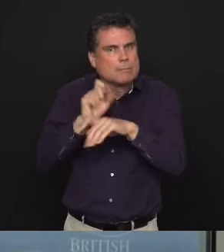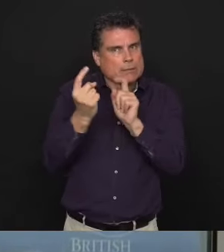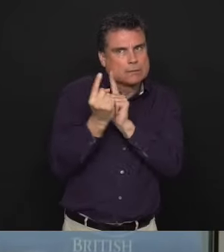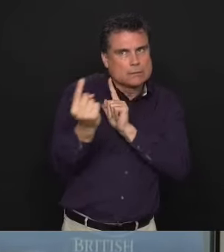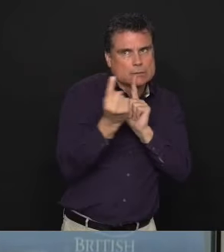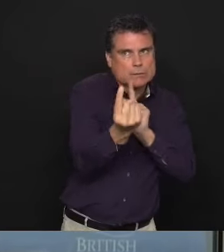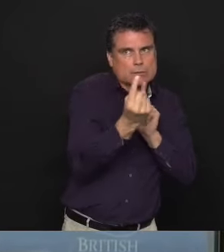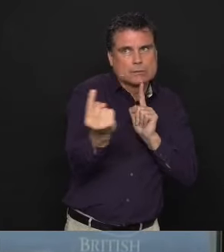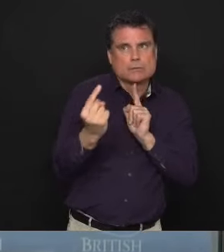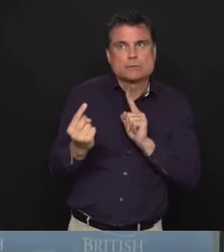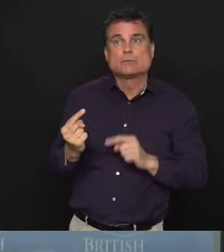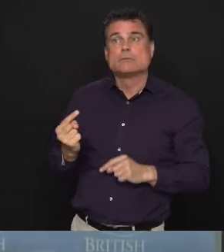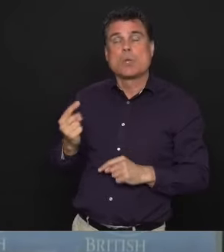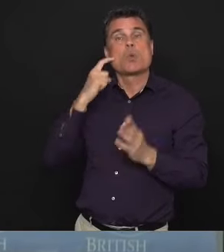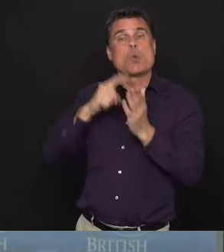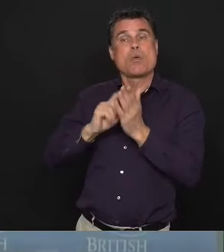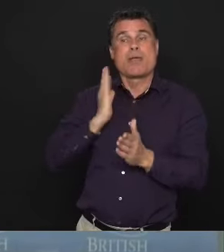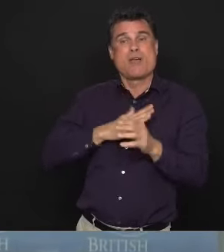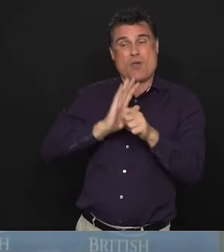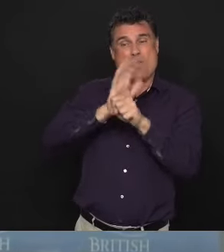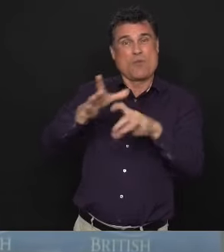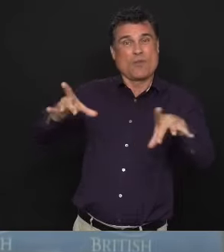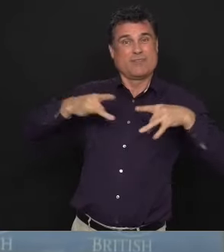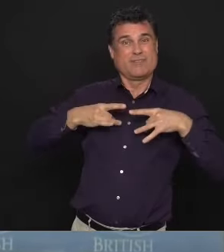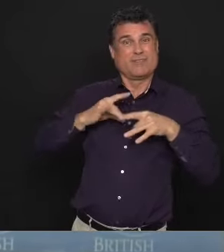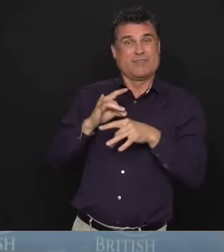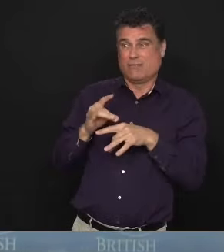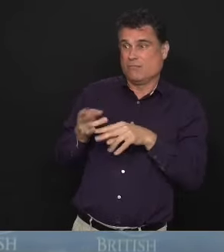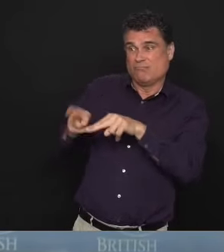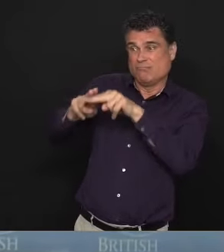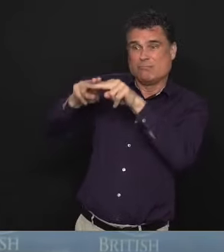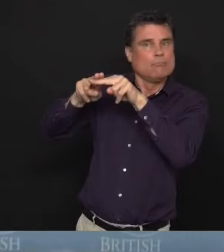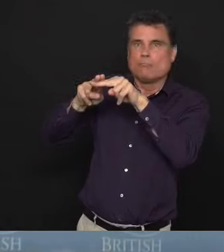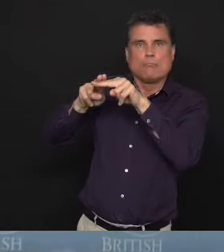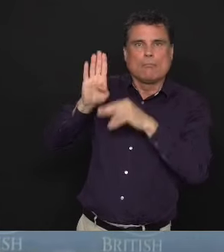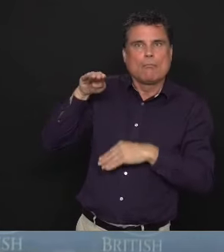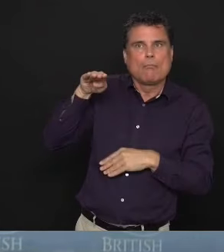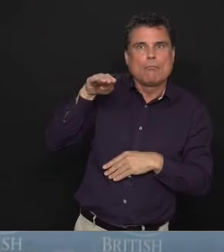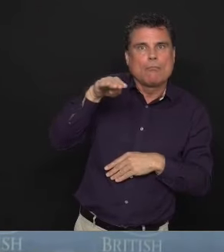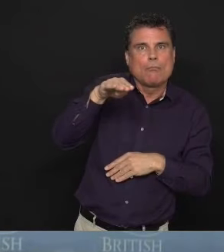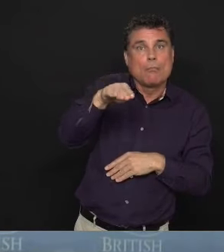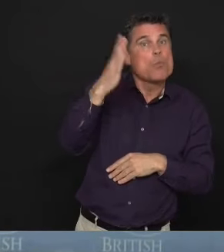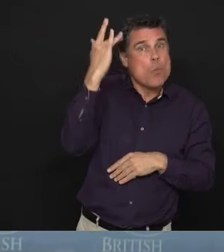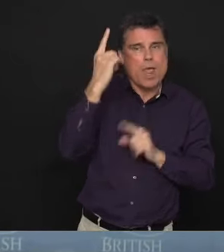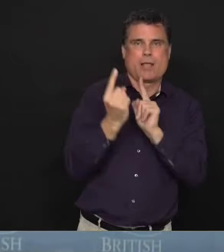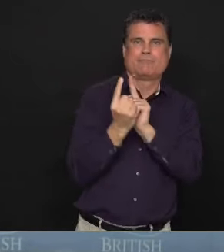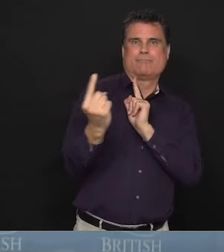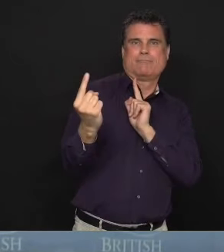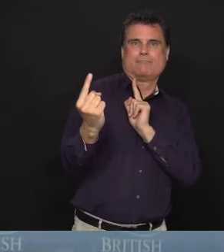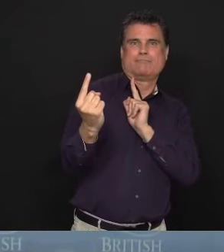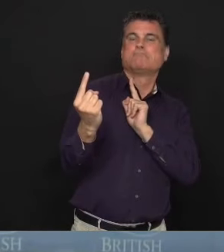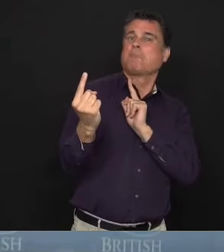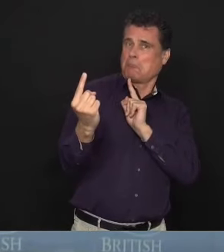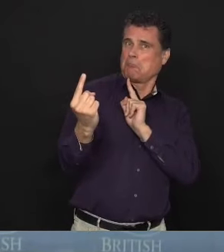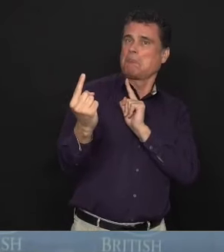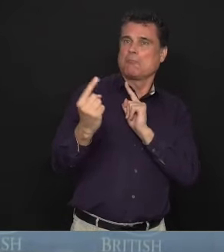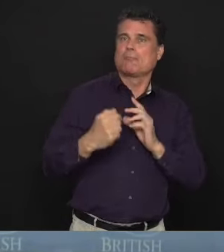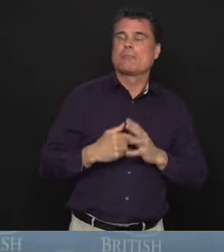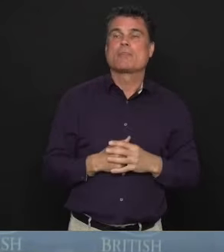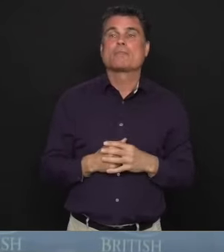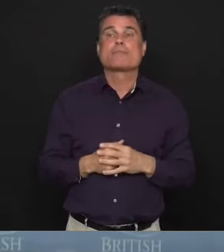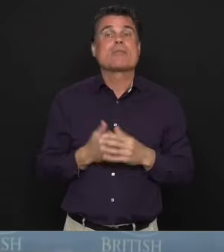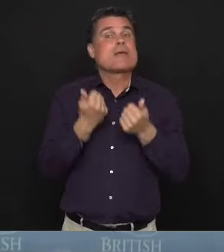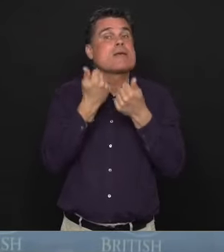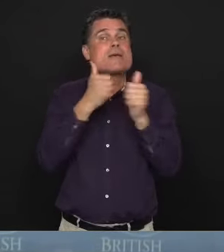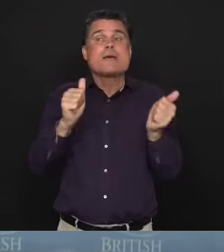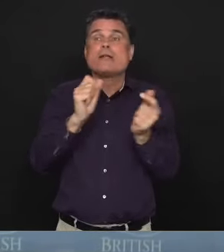have seen in the flattening of the curve in BC. Any changes to the measures regarding social distancing will